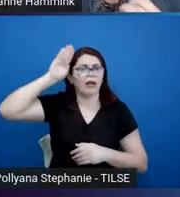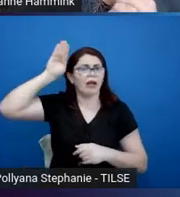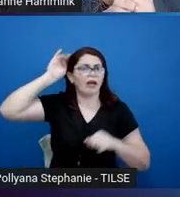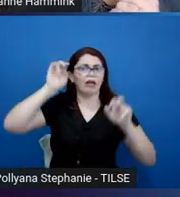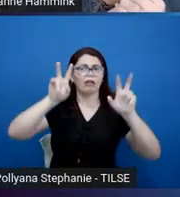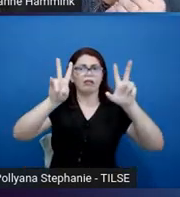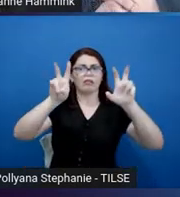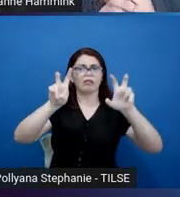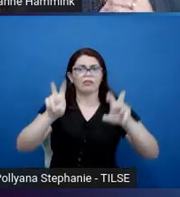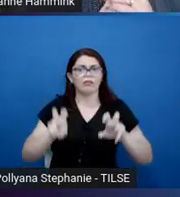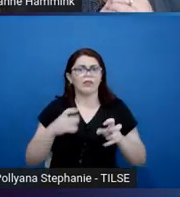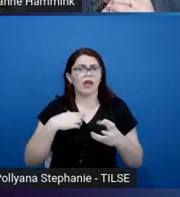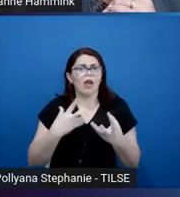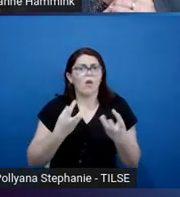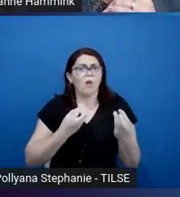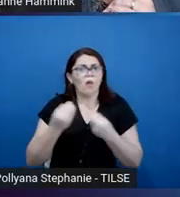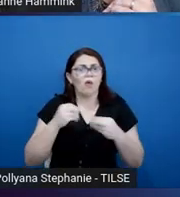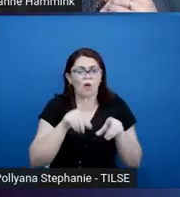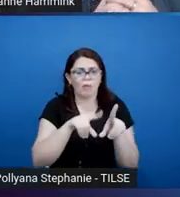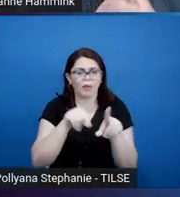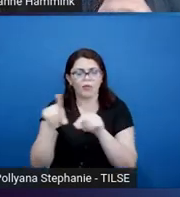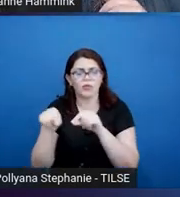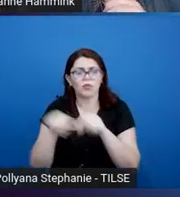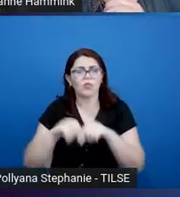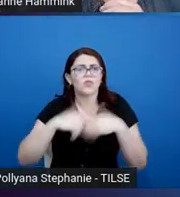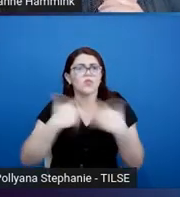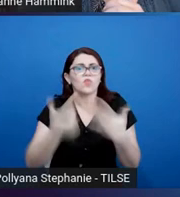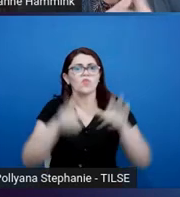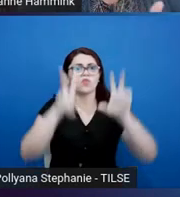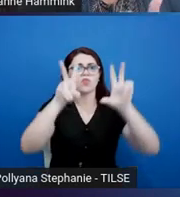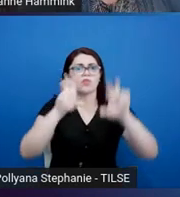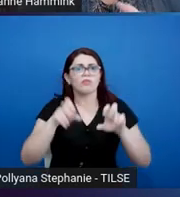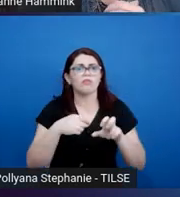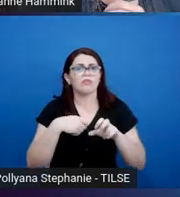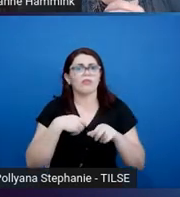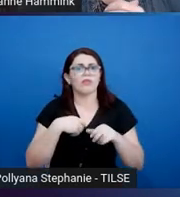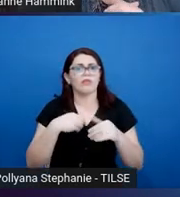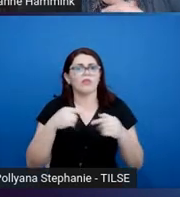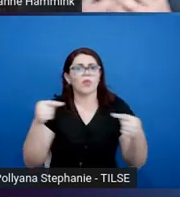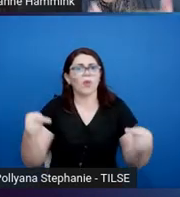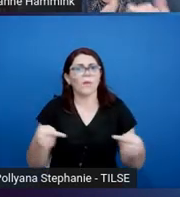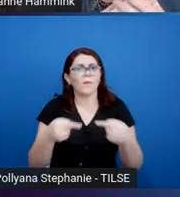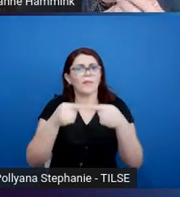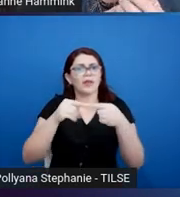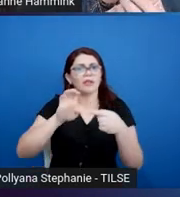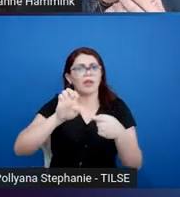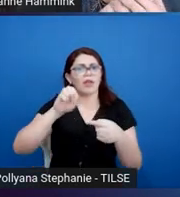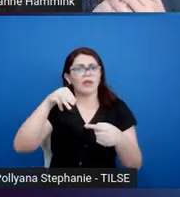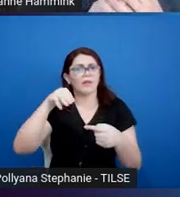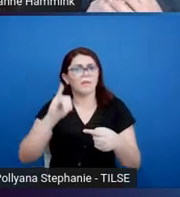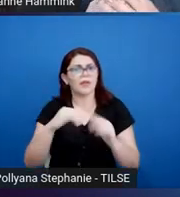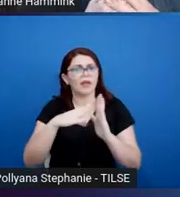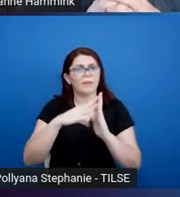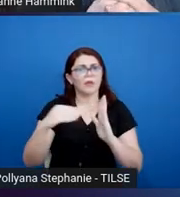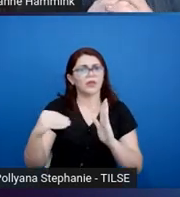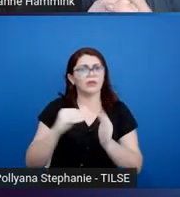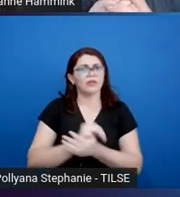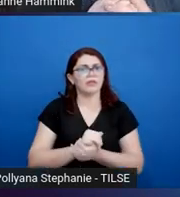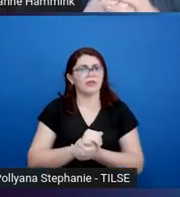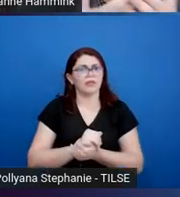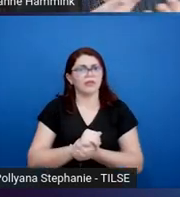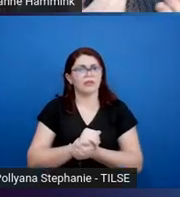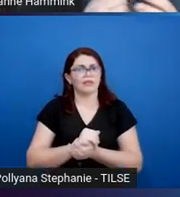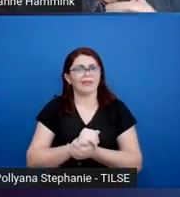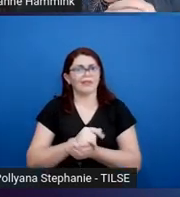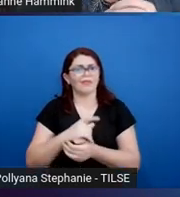how do we choose the ones that we're going to implement EMI in? I had a question from another webinar